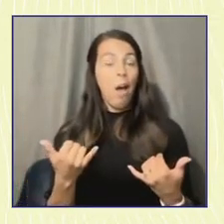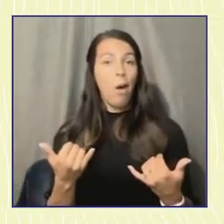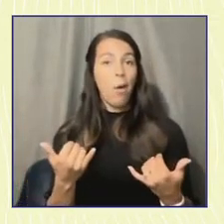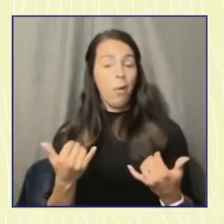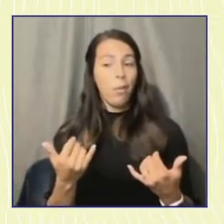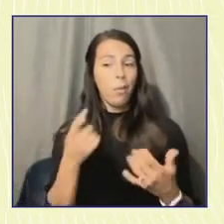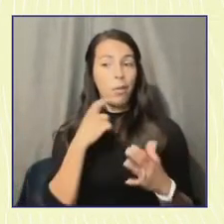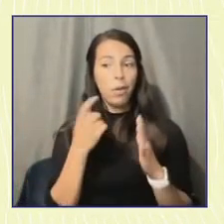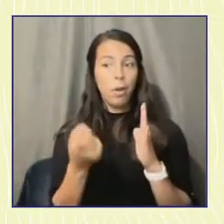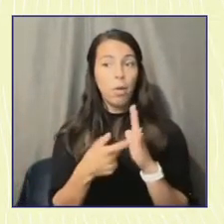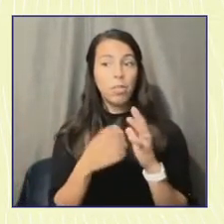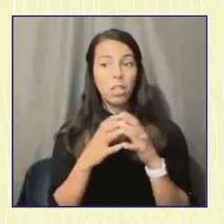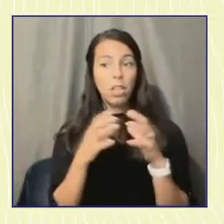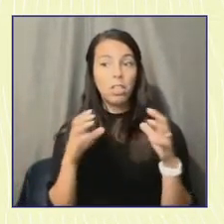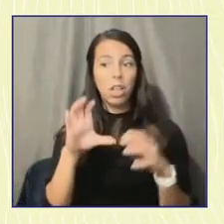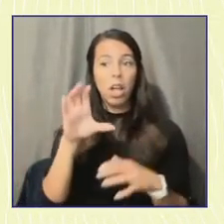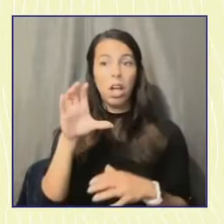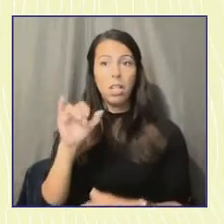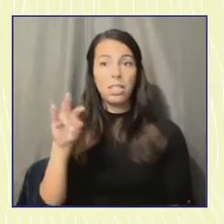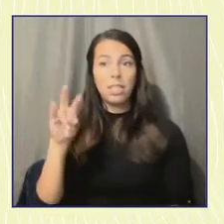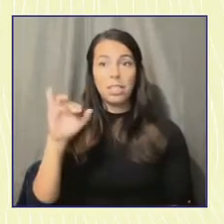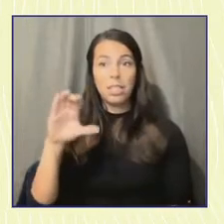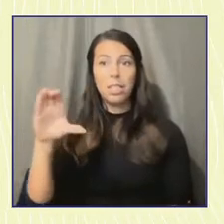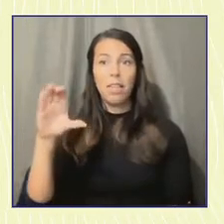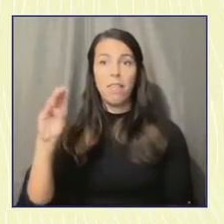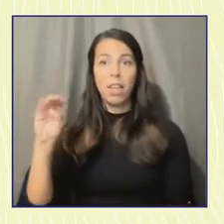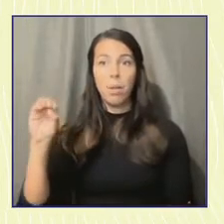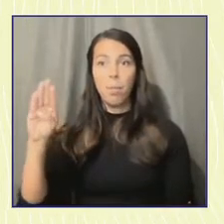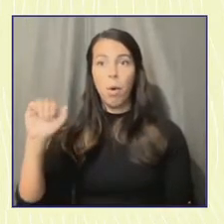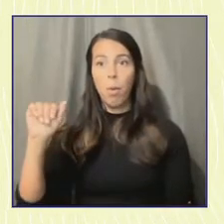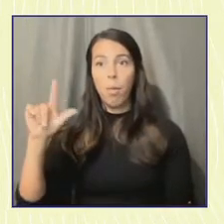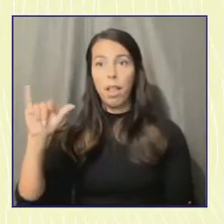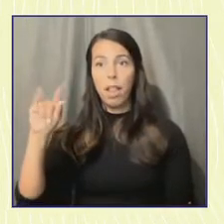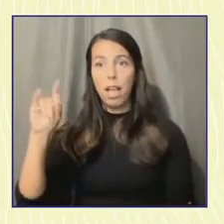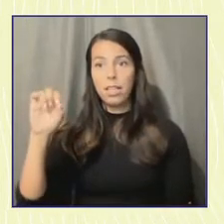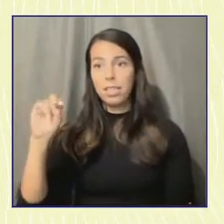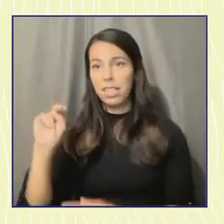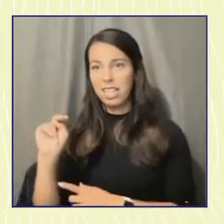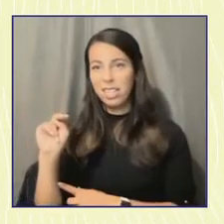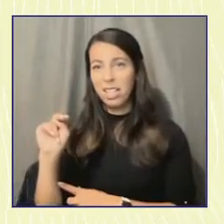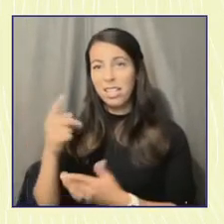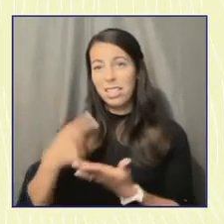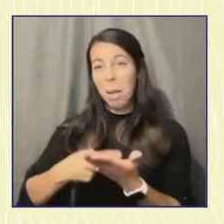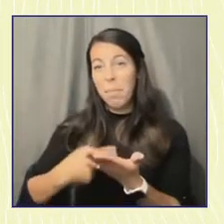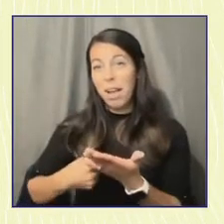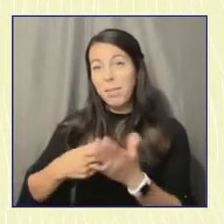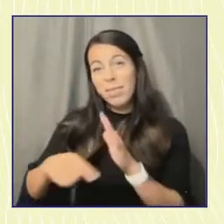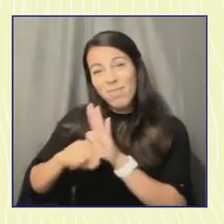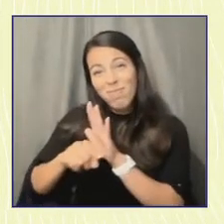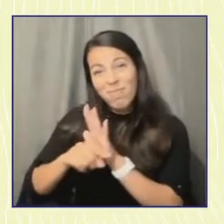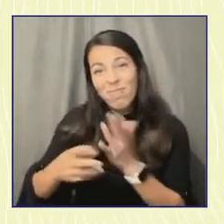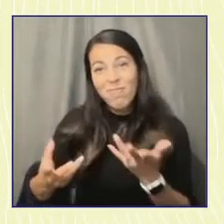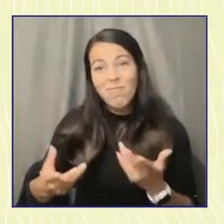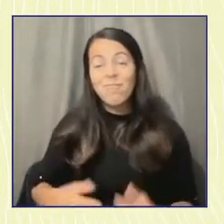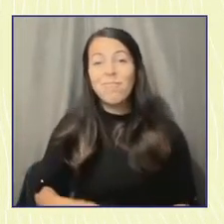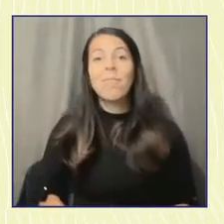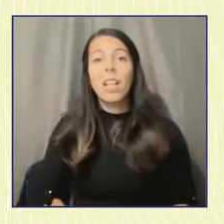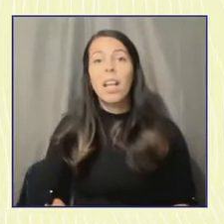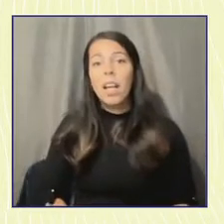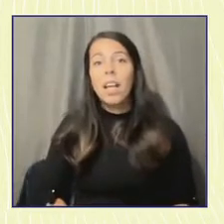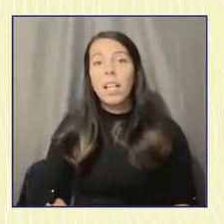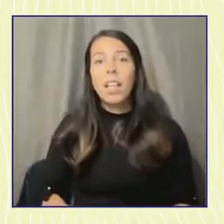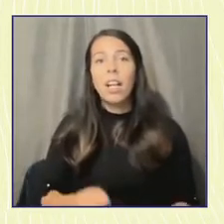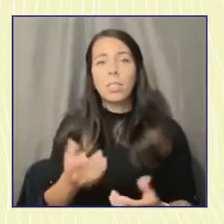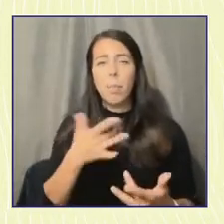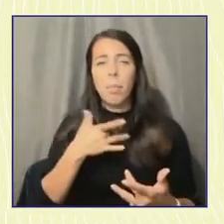mobilization. It's not always for the good. And there's disenchantment with politics and government. A